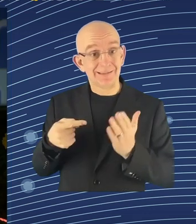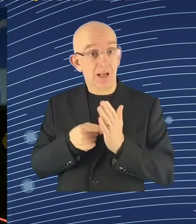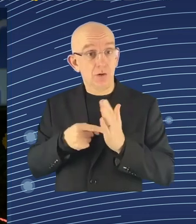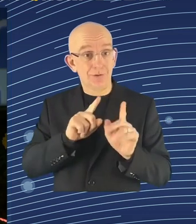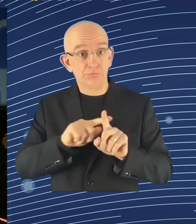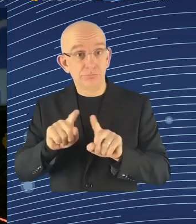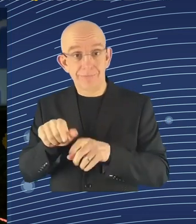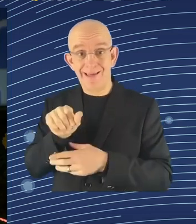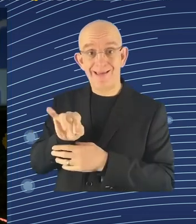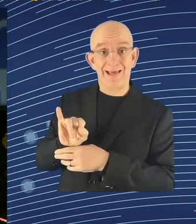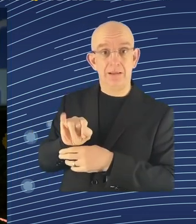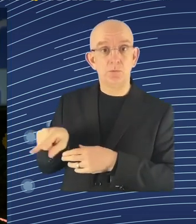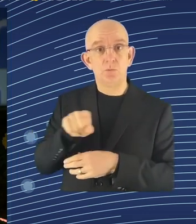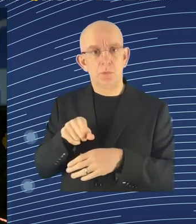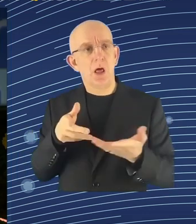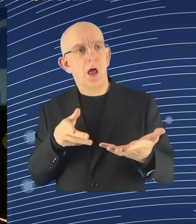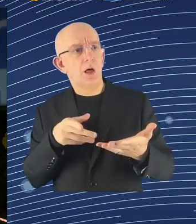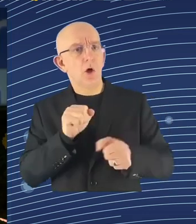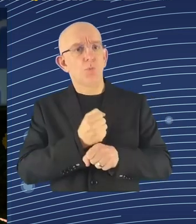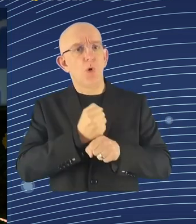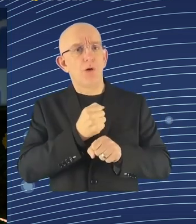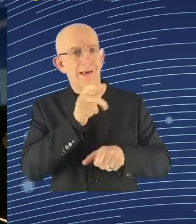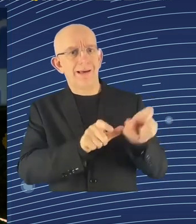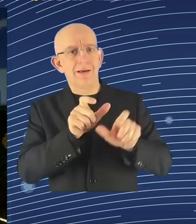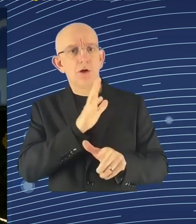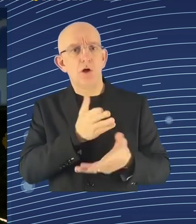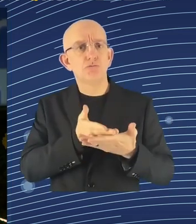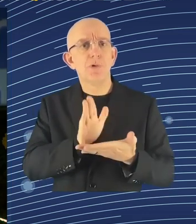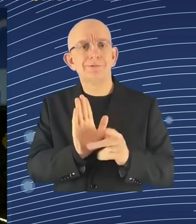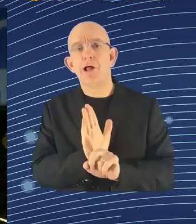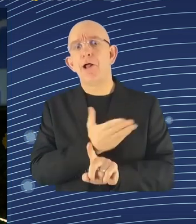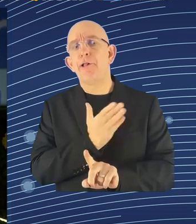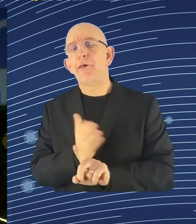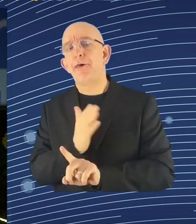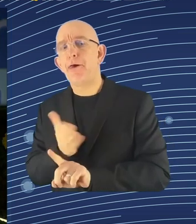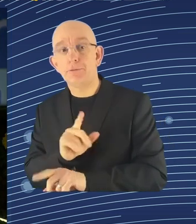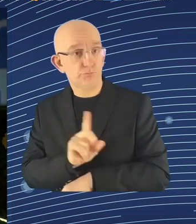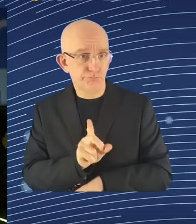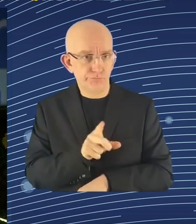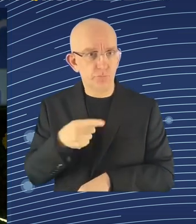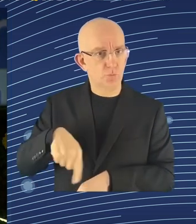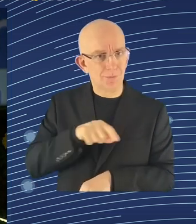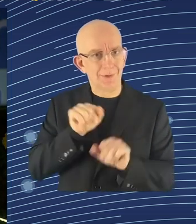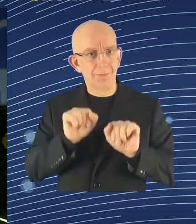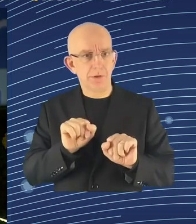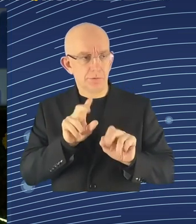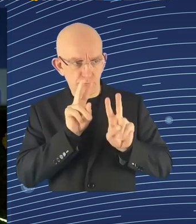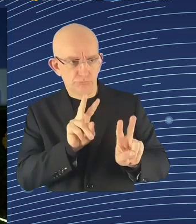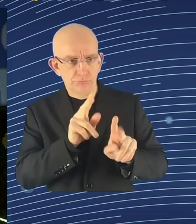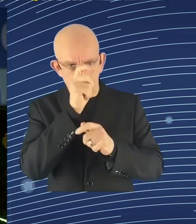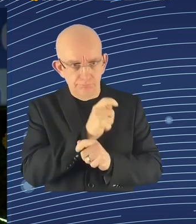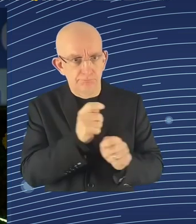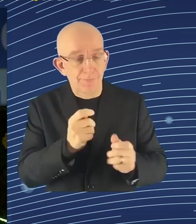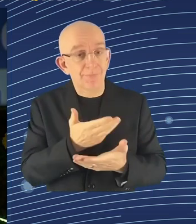of artificial intelligence in the workplace could lead to more inequality in those labor markets. Automated surveillance